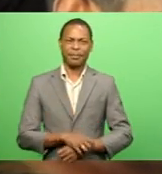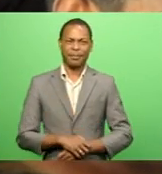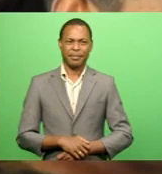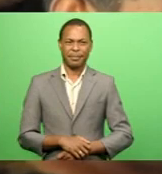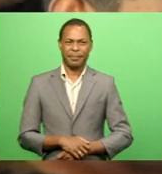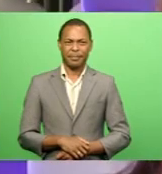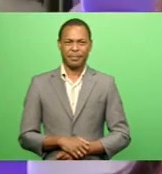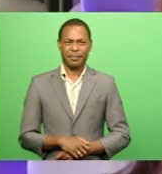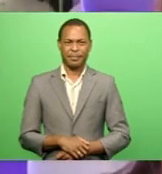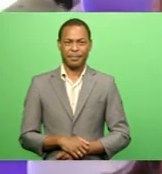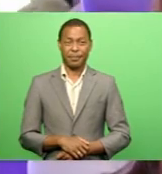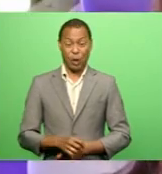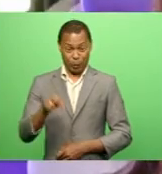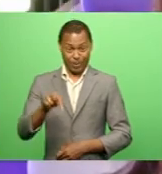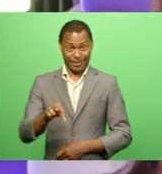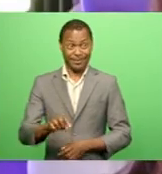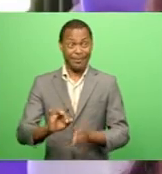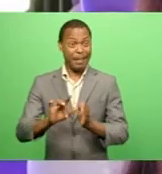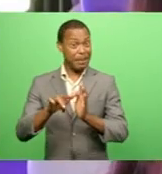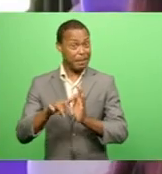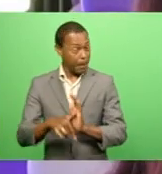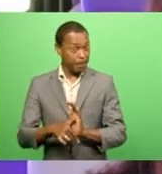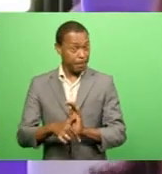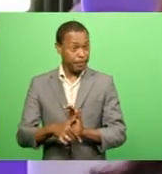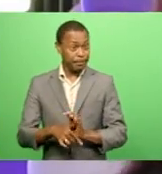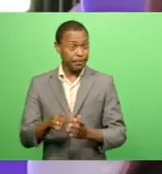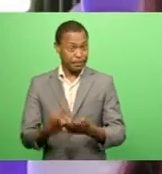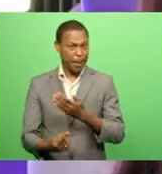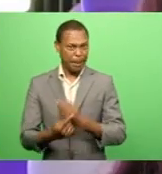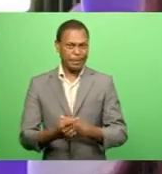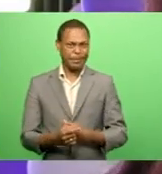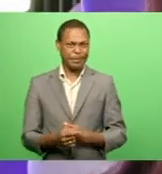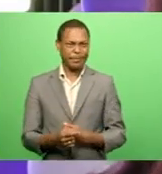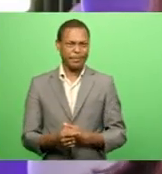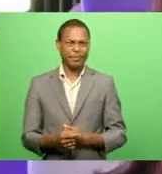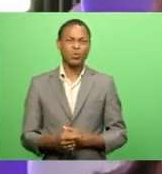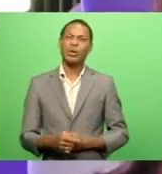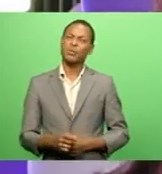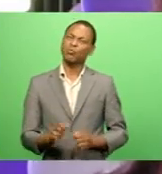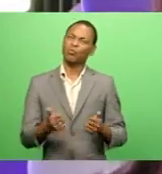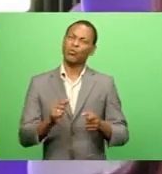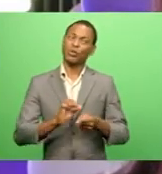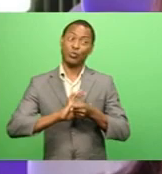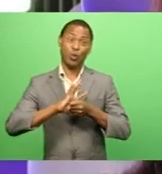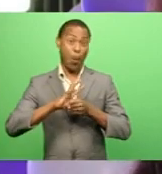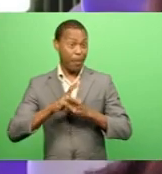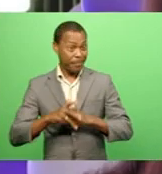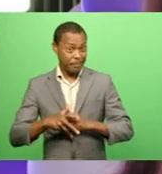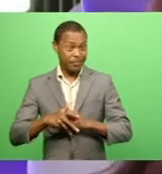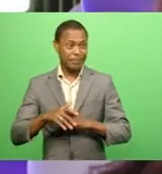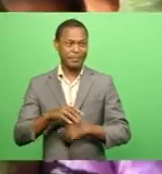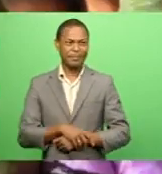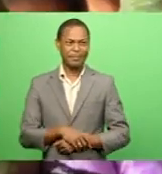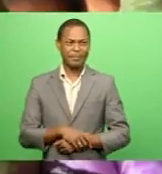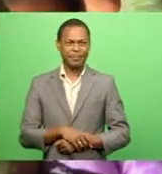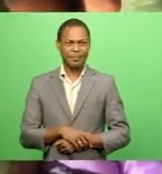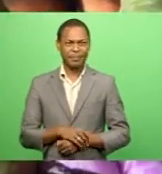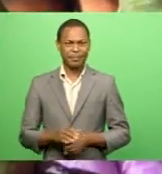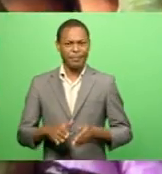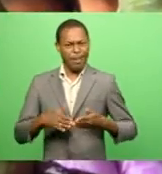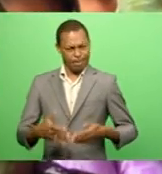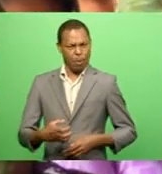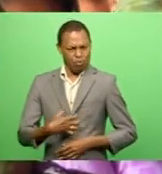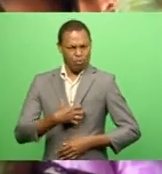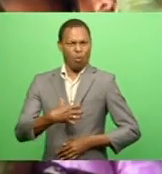This is the time that after the pandemic We certainly And we now have more